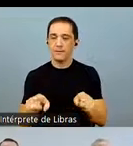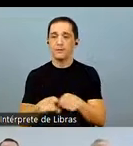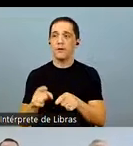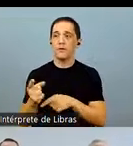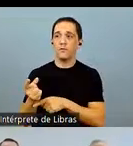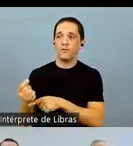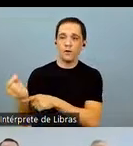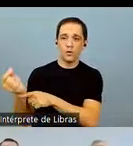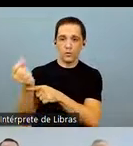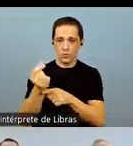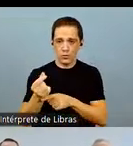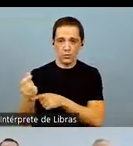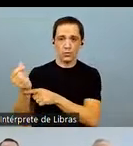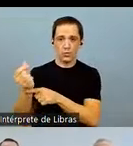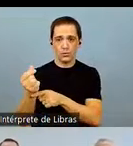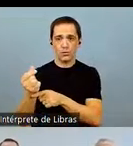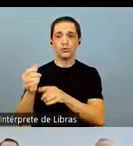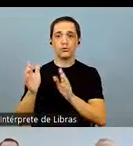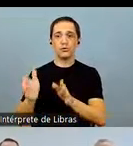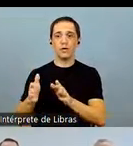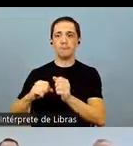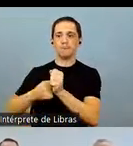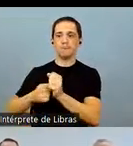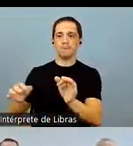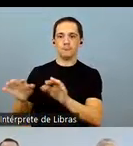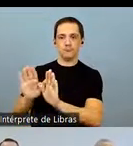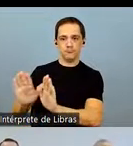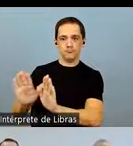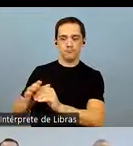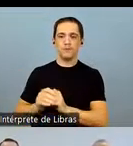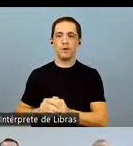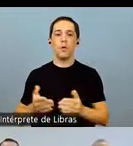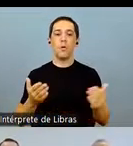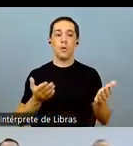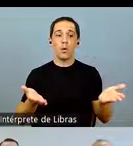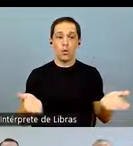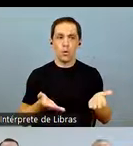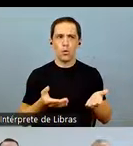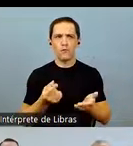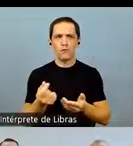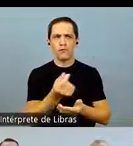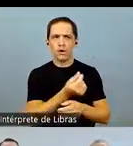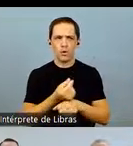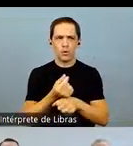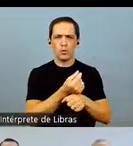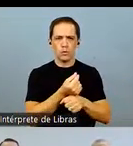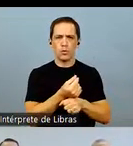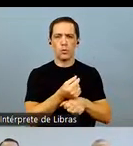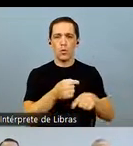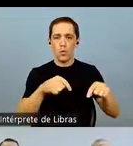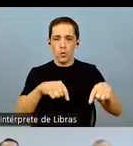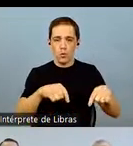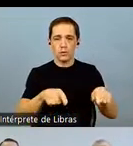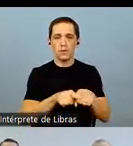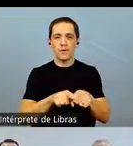and the prices we have locked in via hedging, together with current